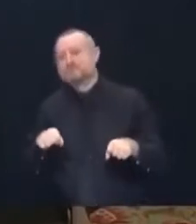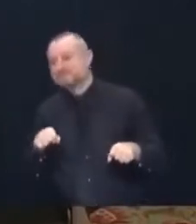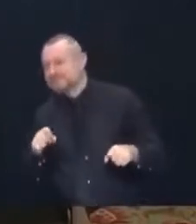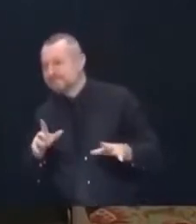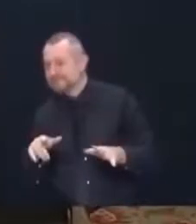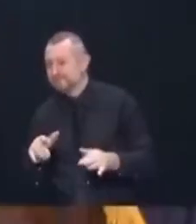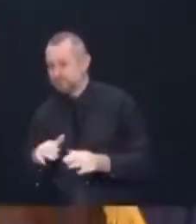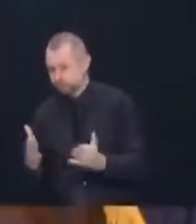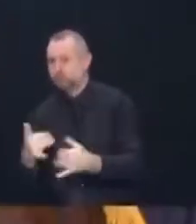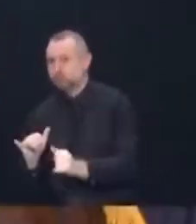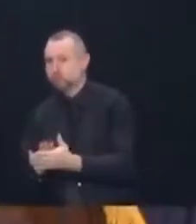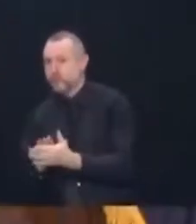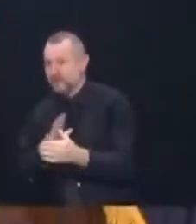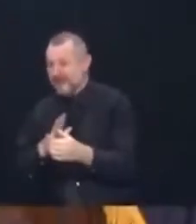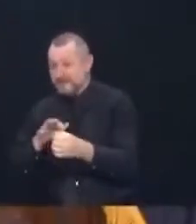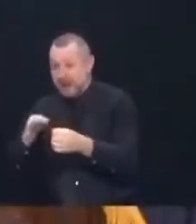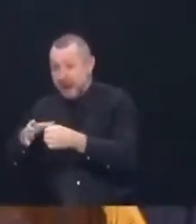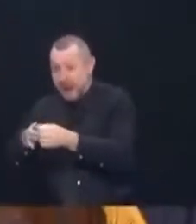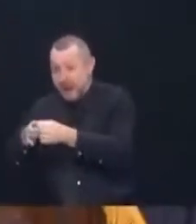orange zone.